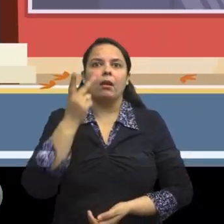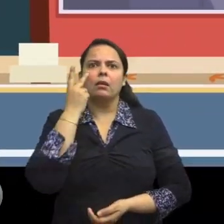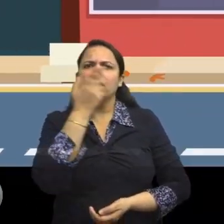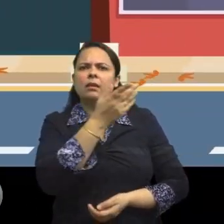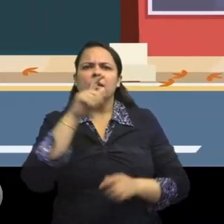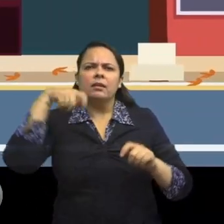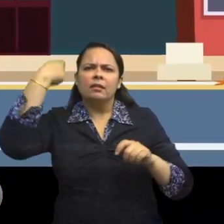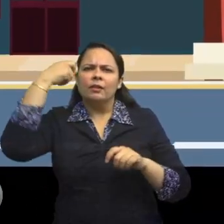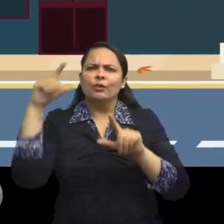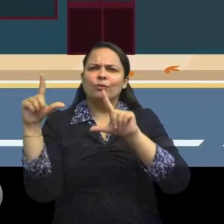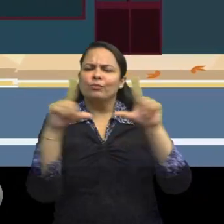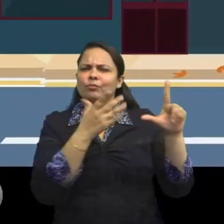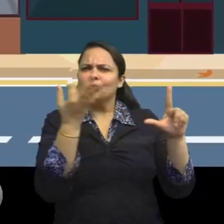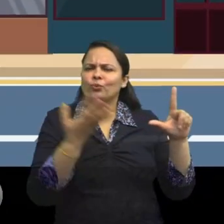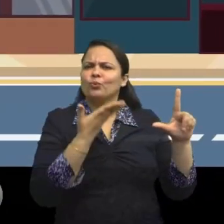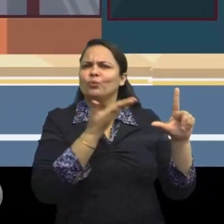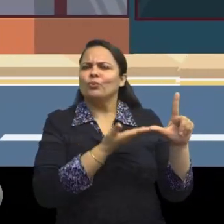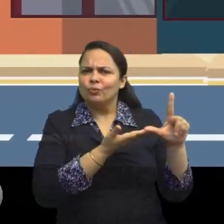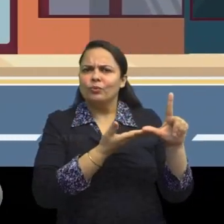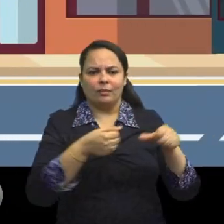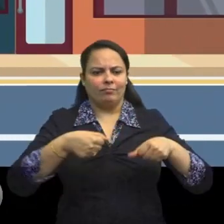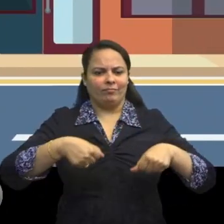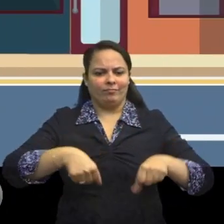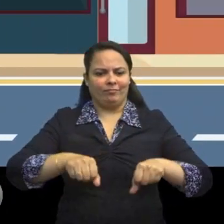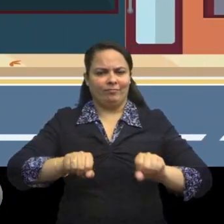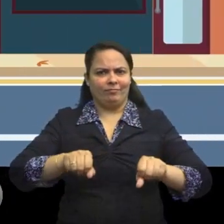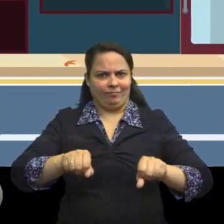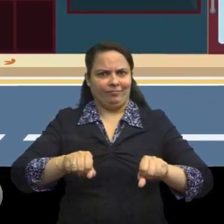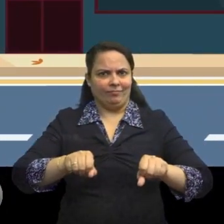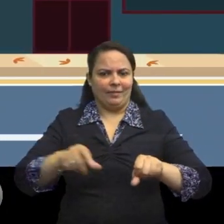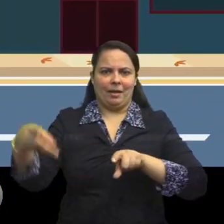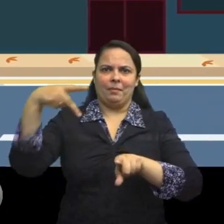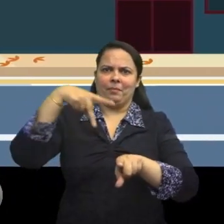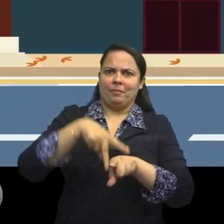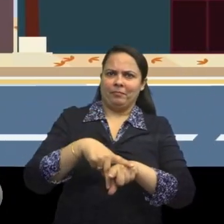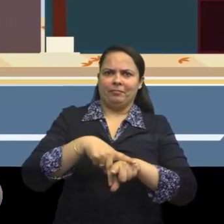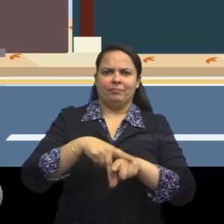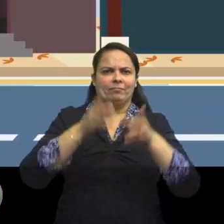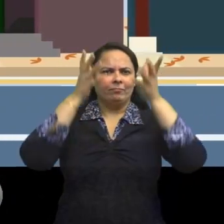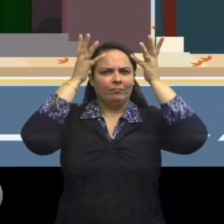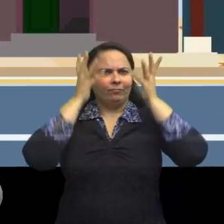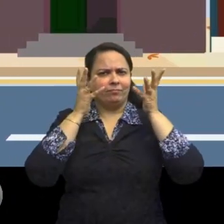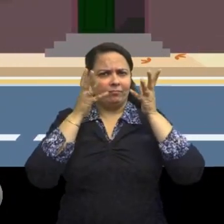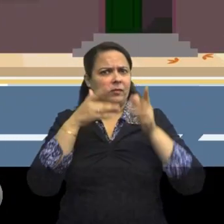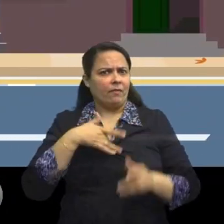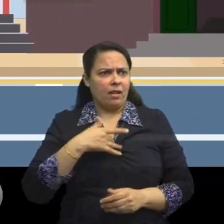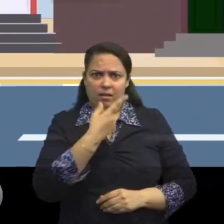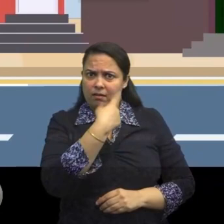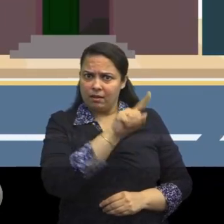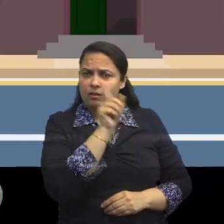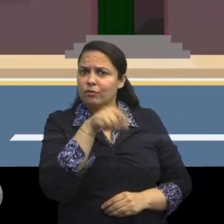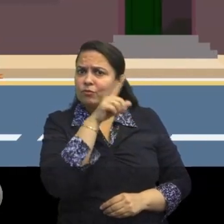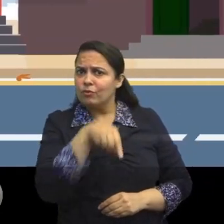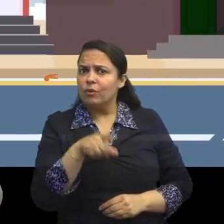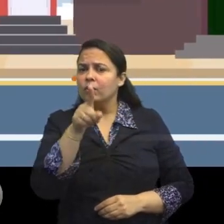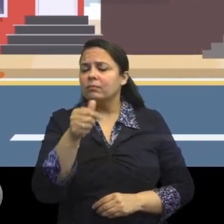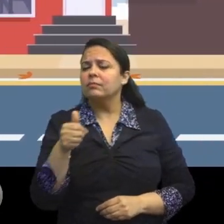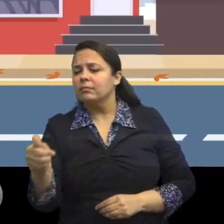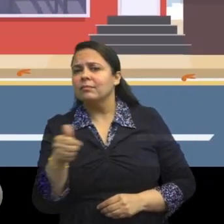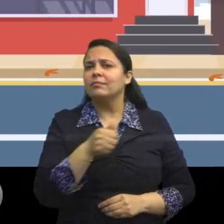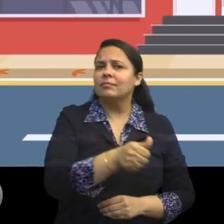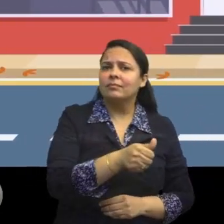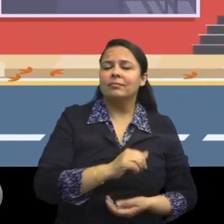Now look at the scene and think for yourself. Is Jojo a safe fellow traveler?